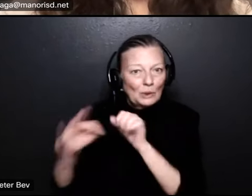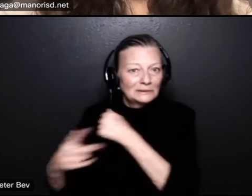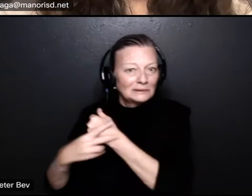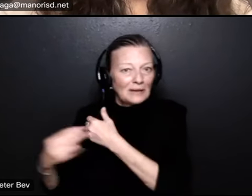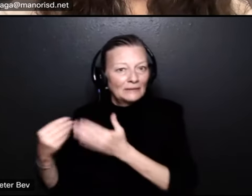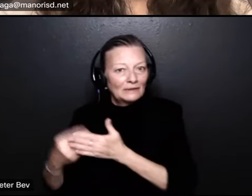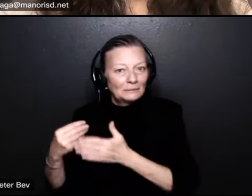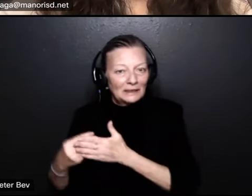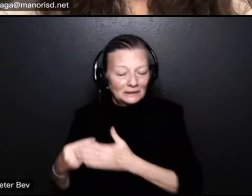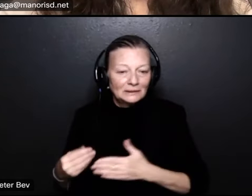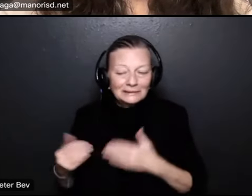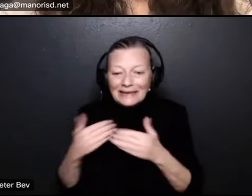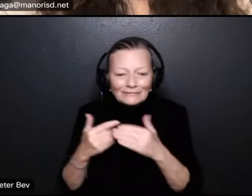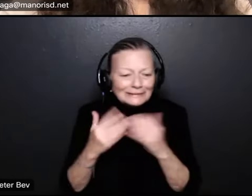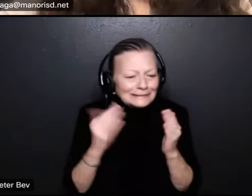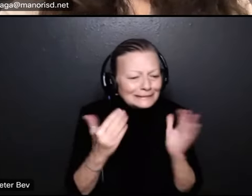smaller things